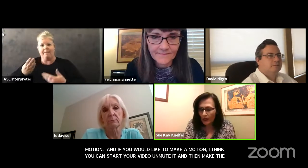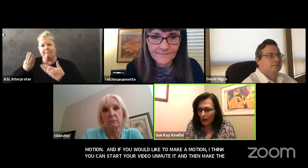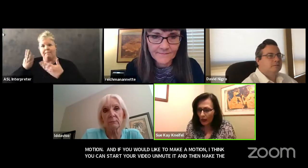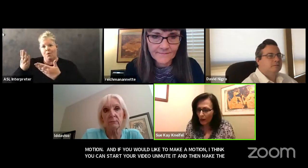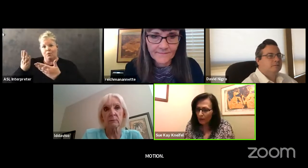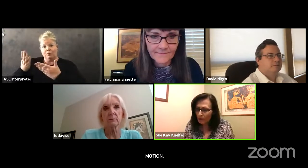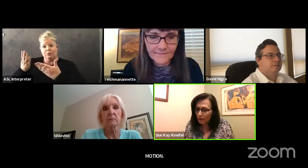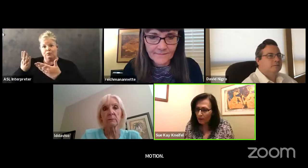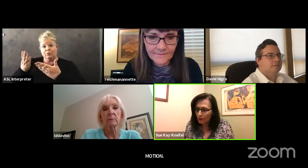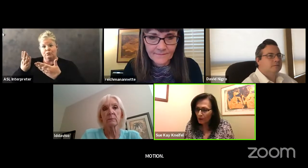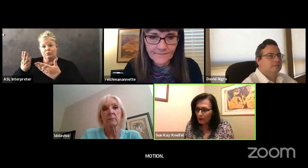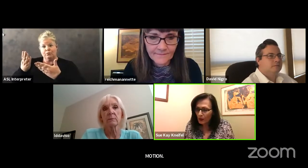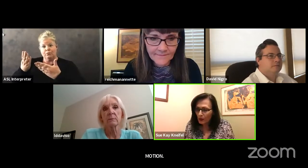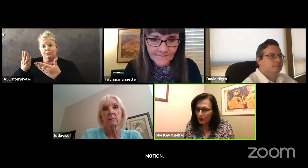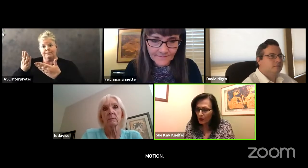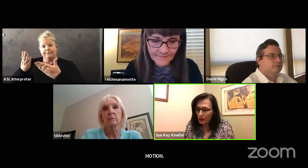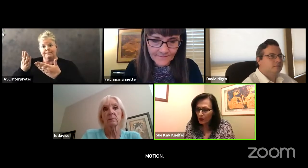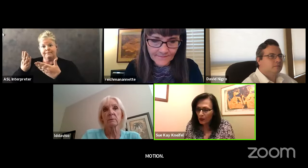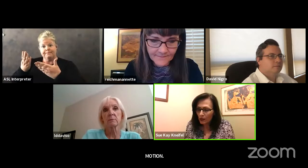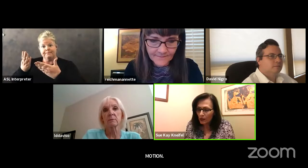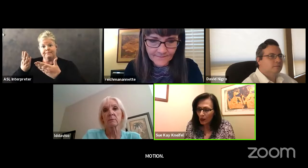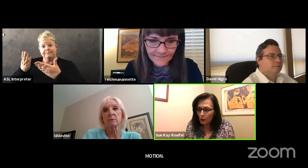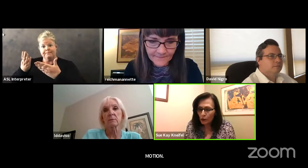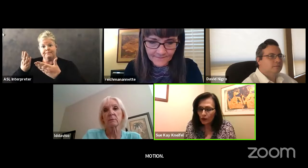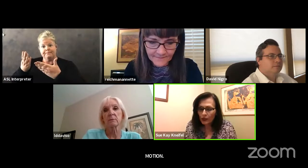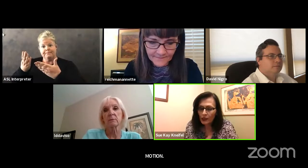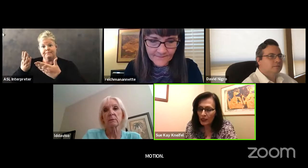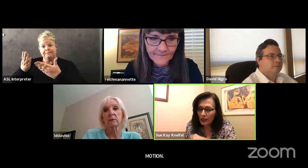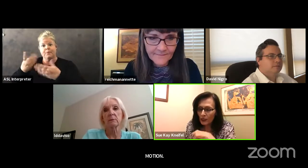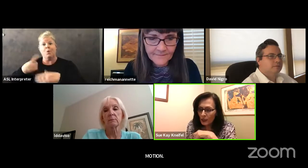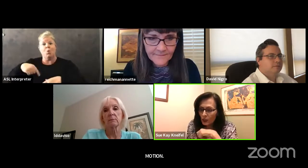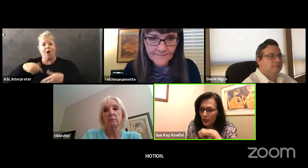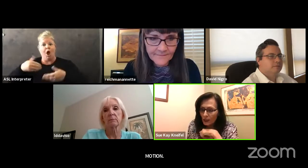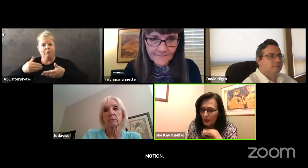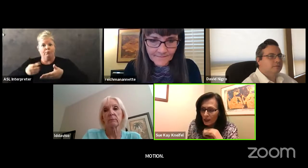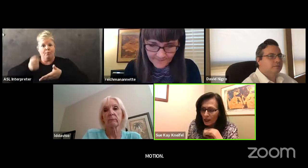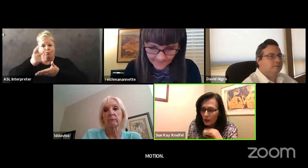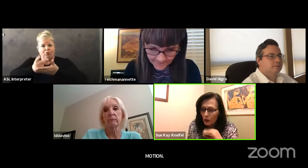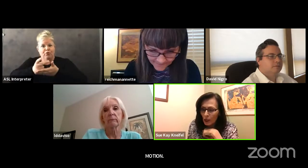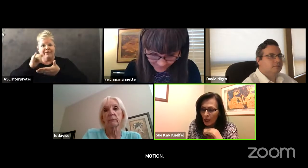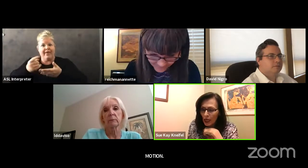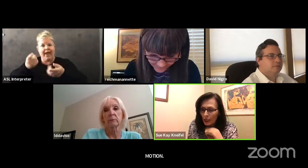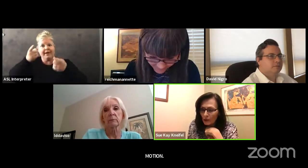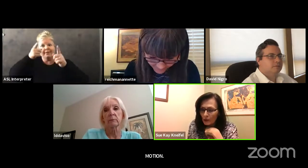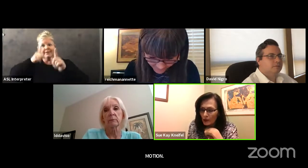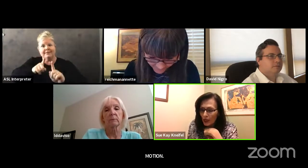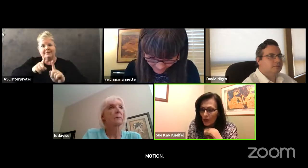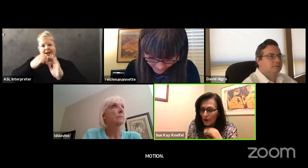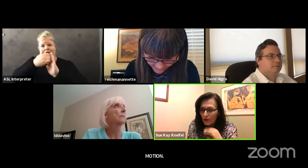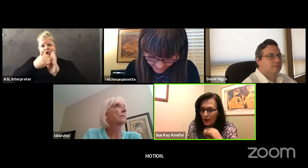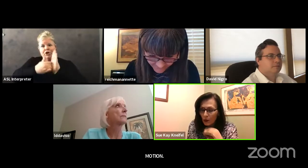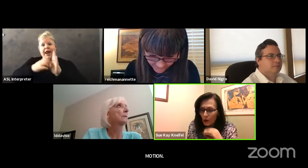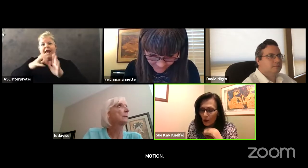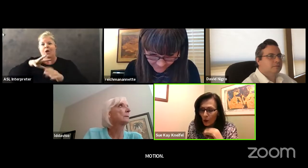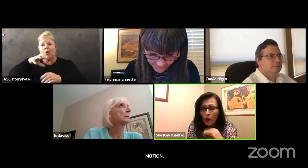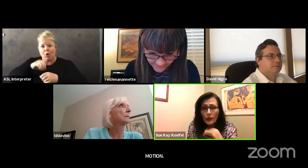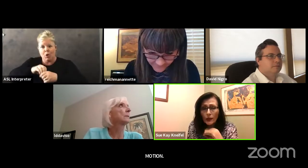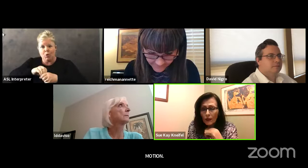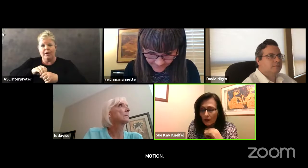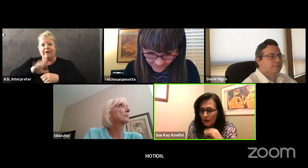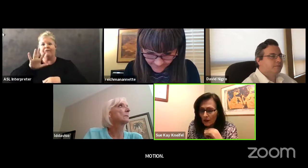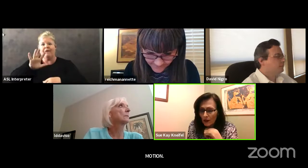approve the consent agenda, including items 5